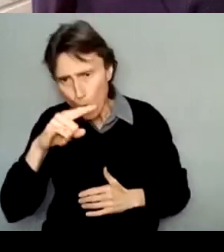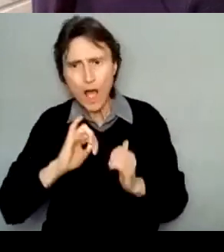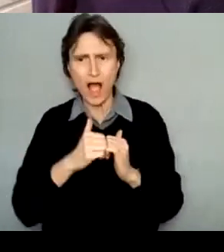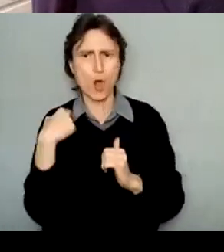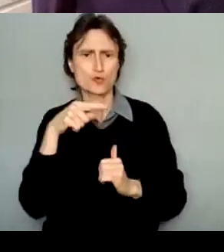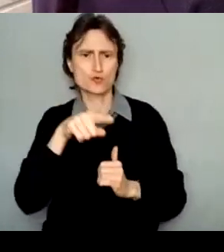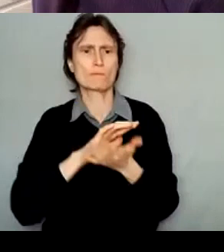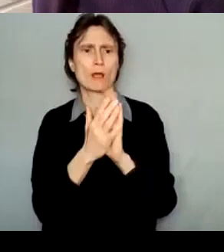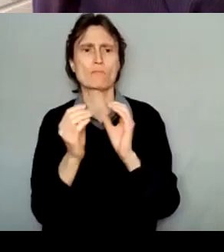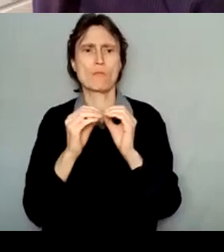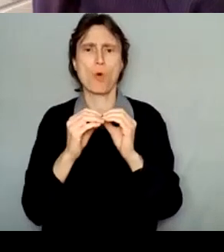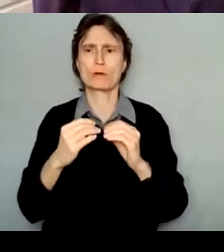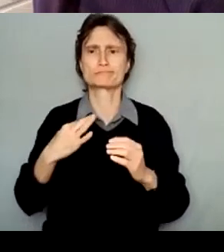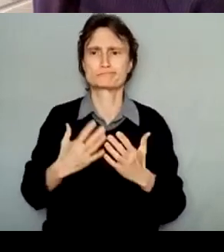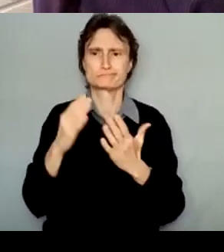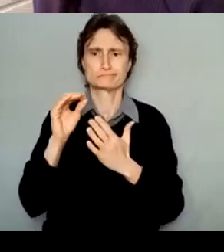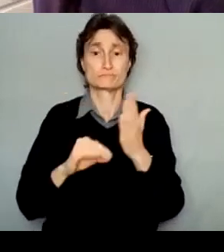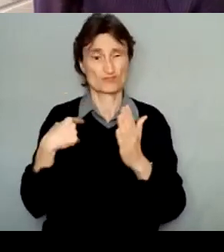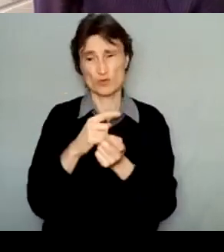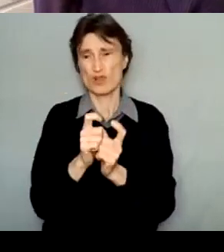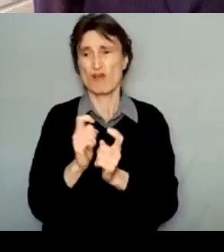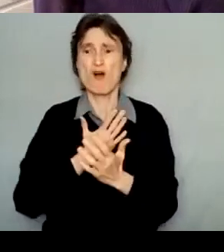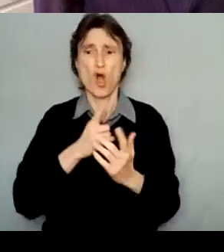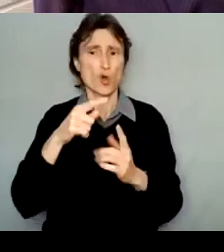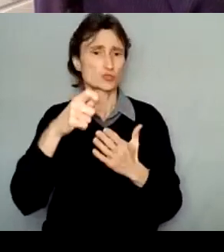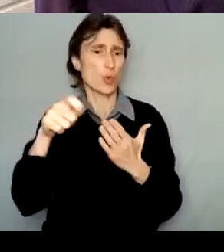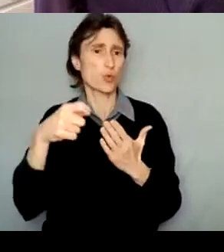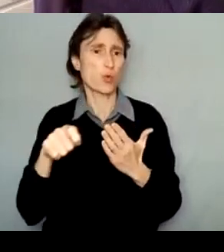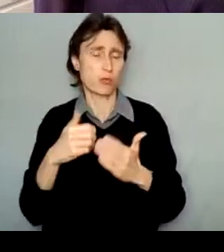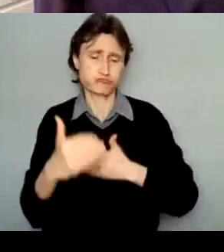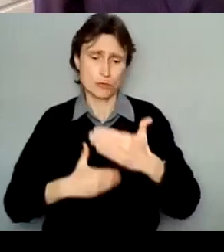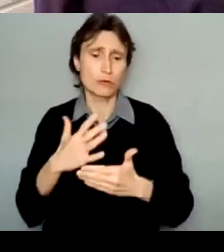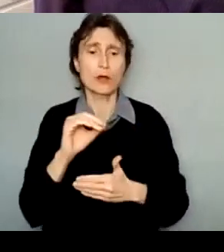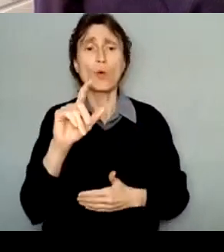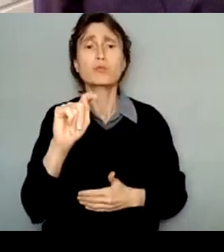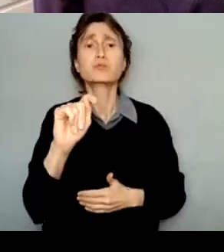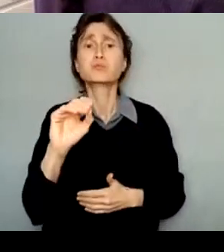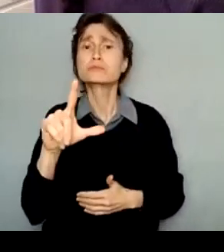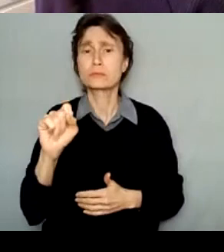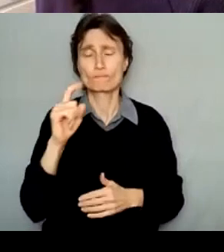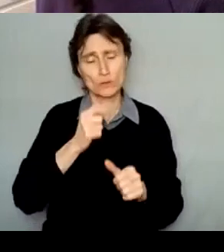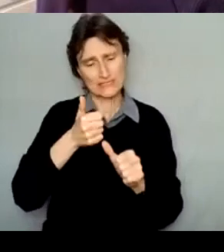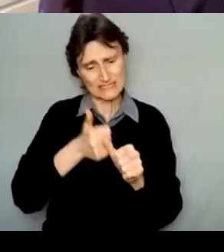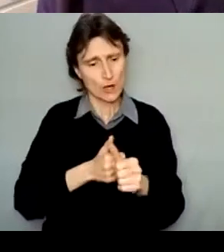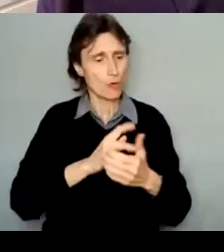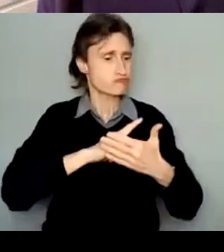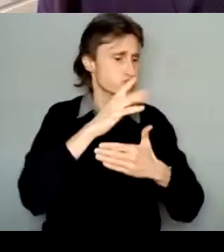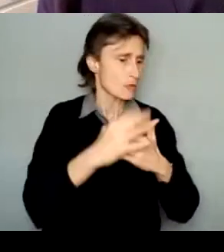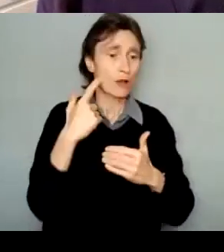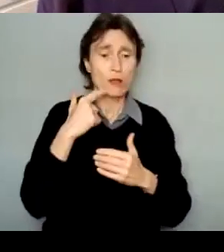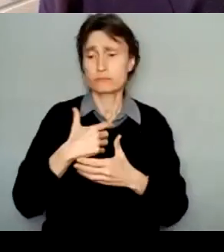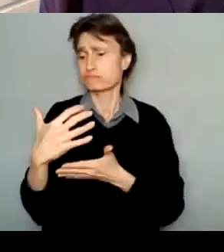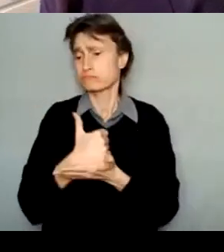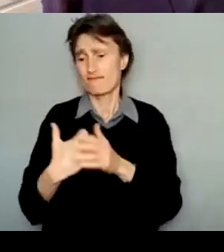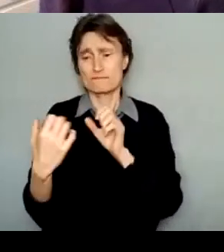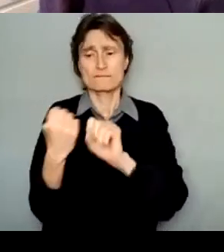We have also been adjusting our scoring processes and tools to suit each specific program and incorporating feedback from applicants